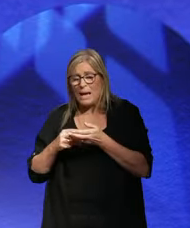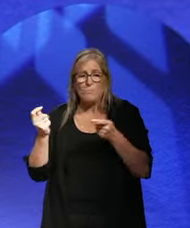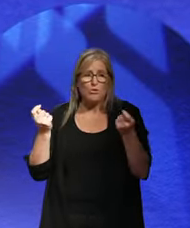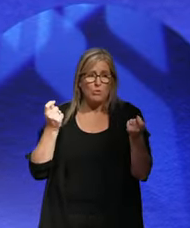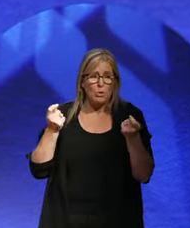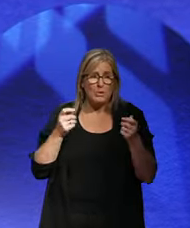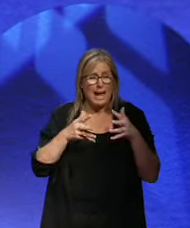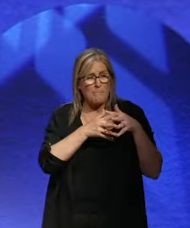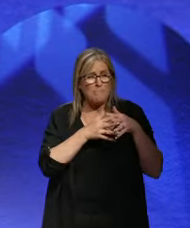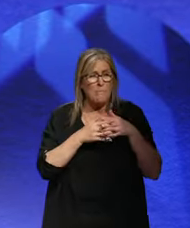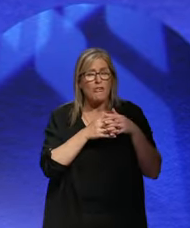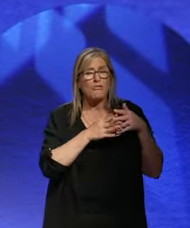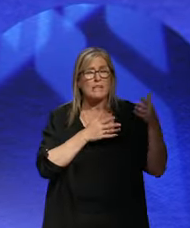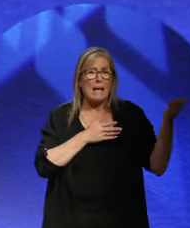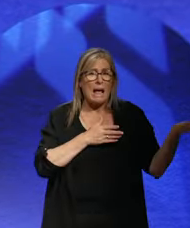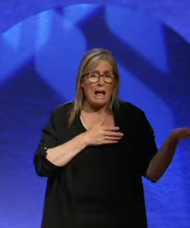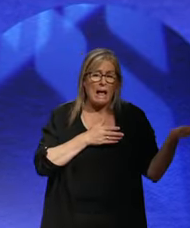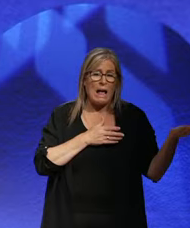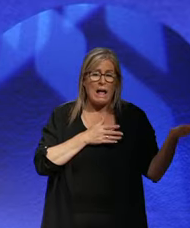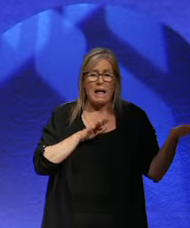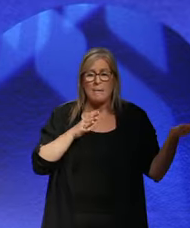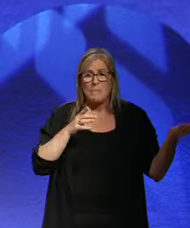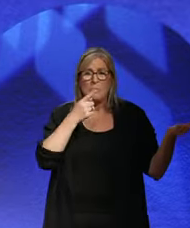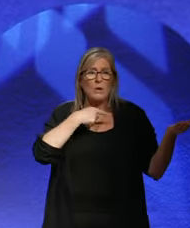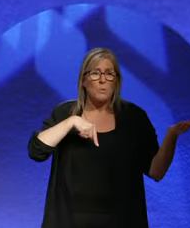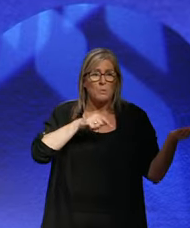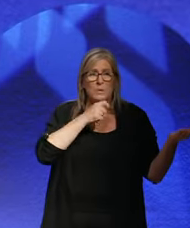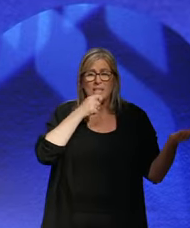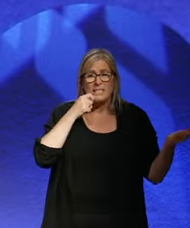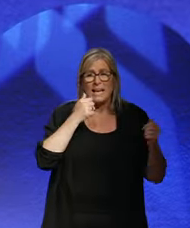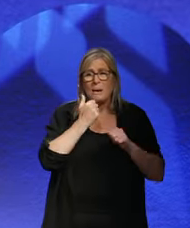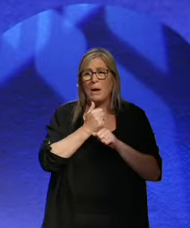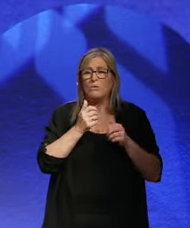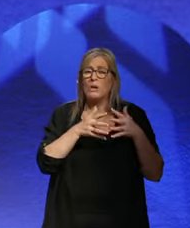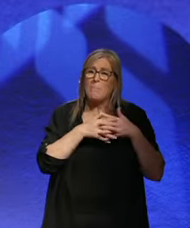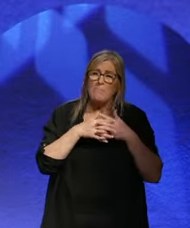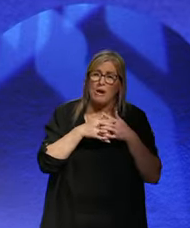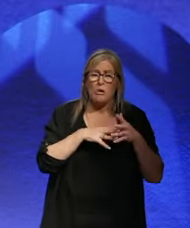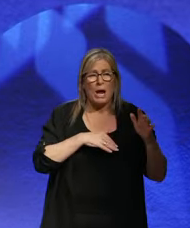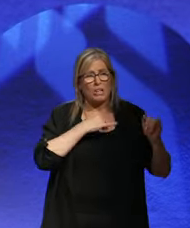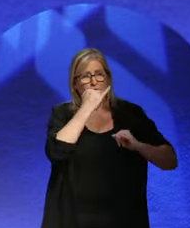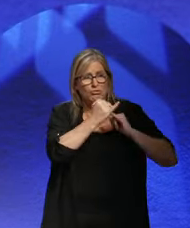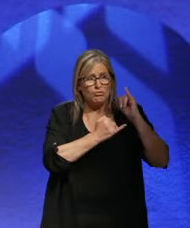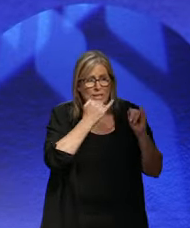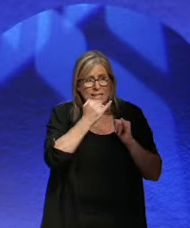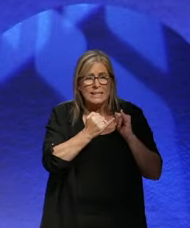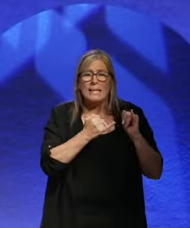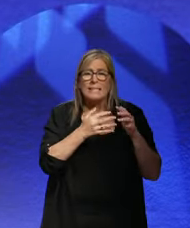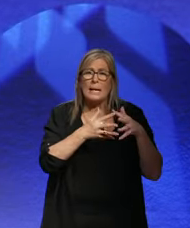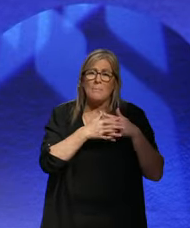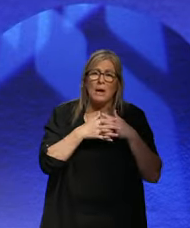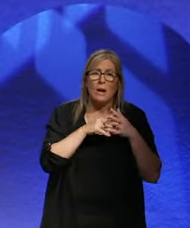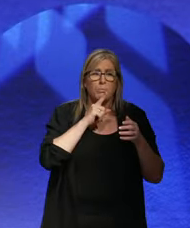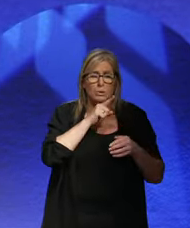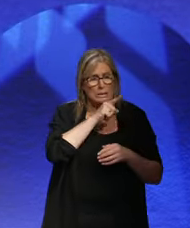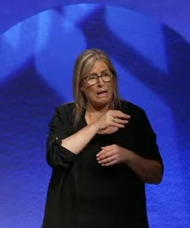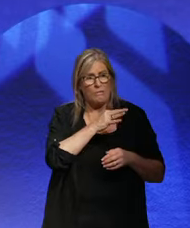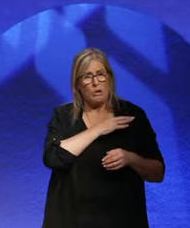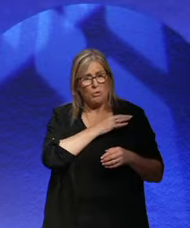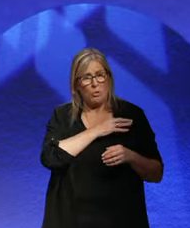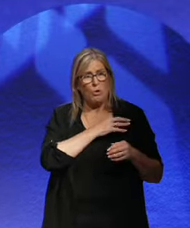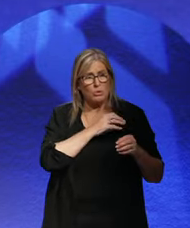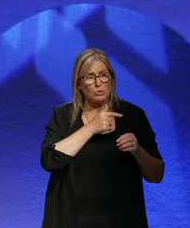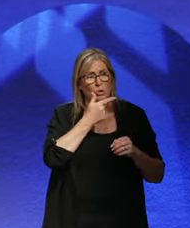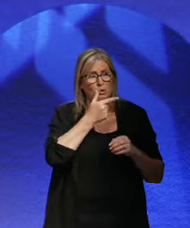America's... We may say about America and we may be critical about America, but America's got a pretty good two